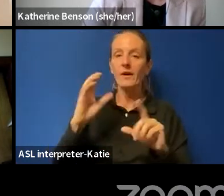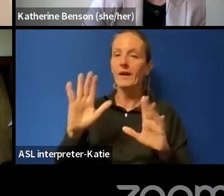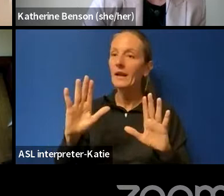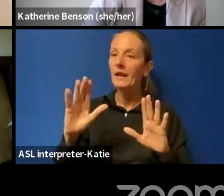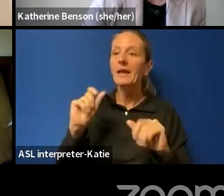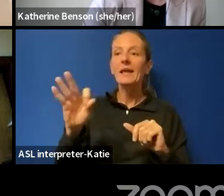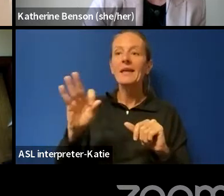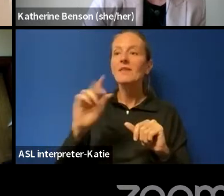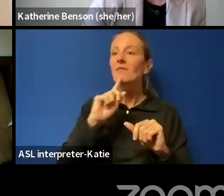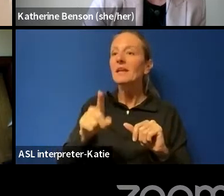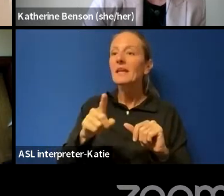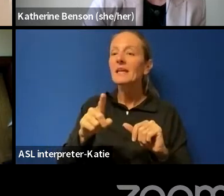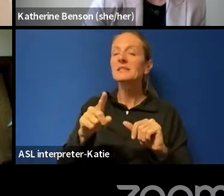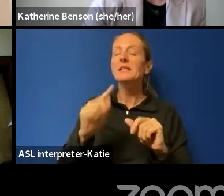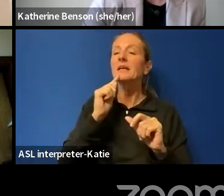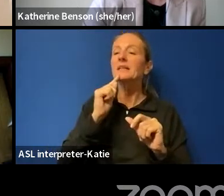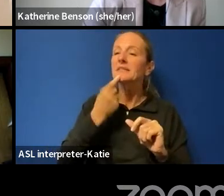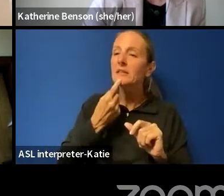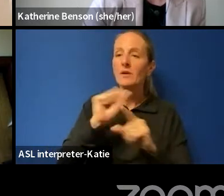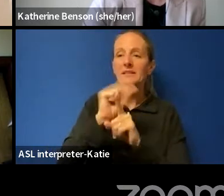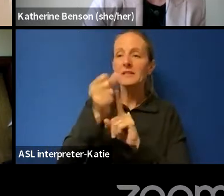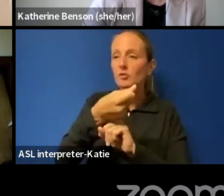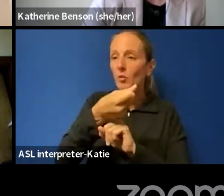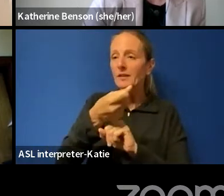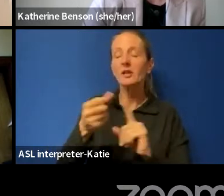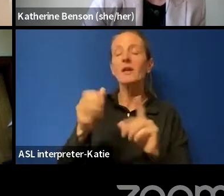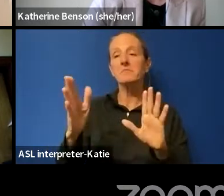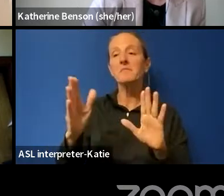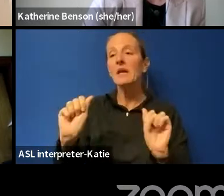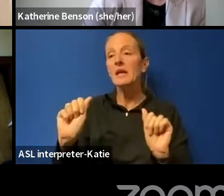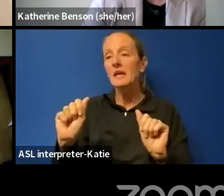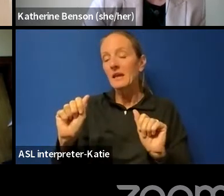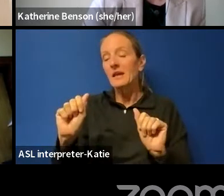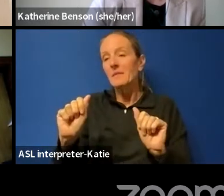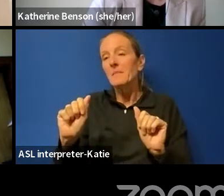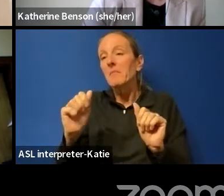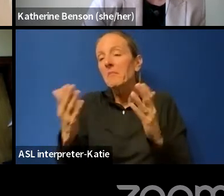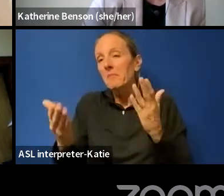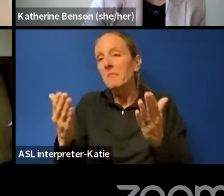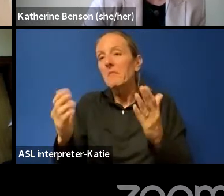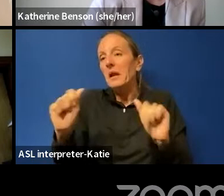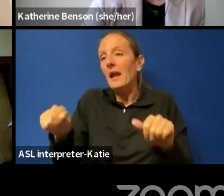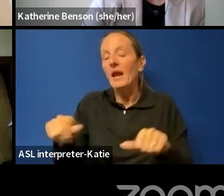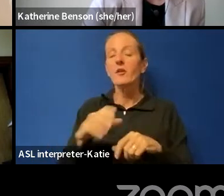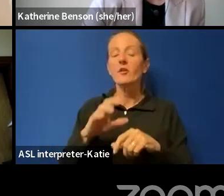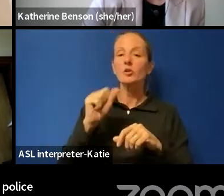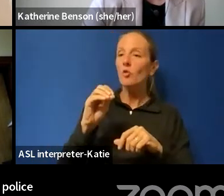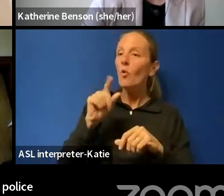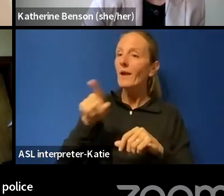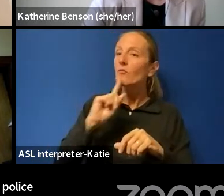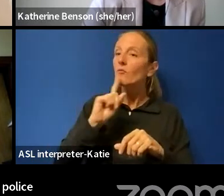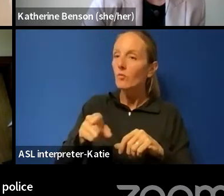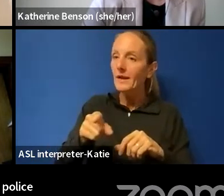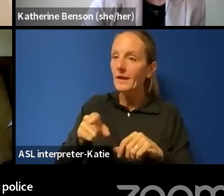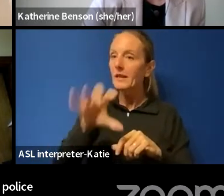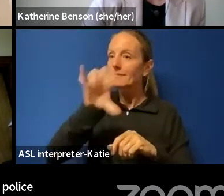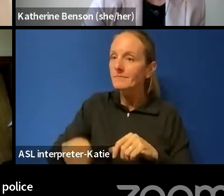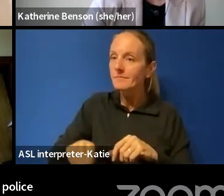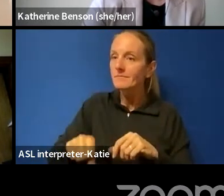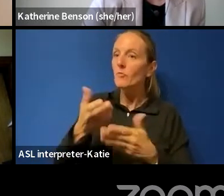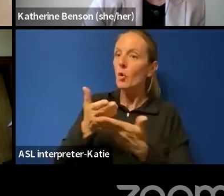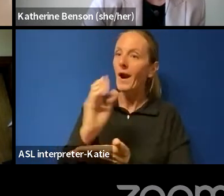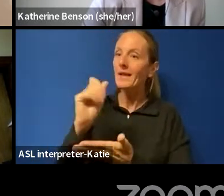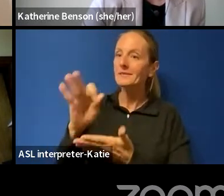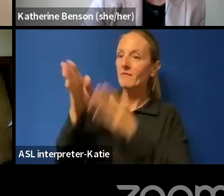circumstances, and that doing otherwise greatly infringes the privacy and liberty rights of individuals. Justice